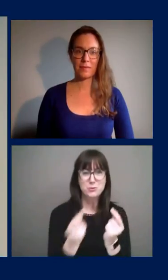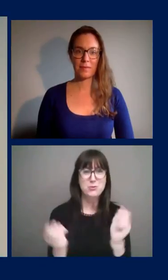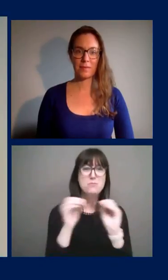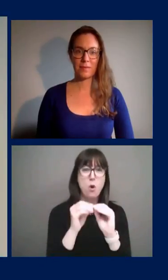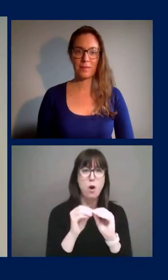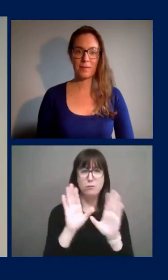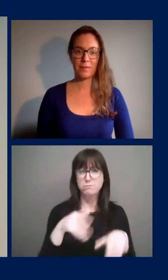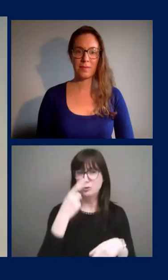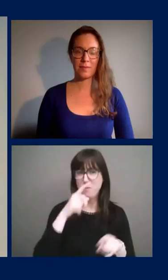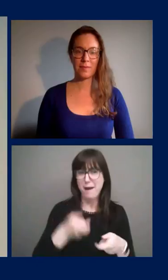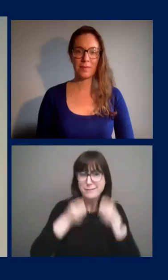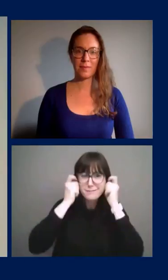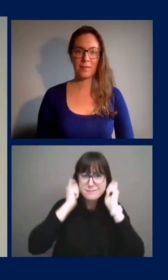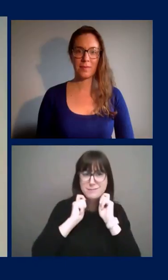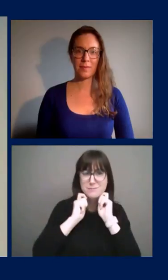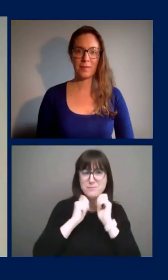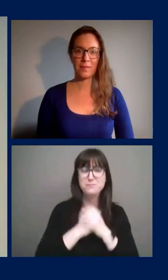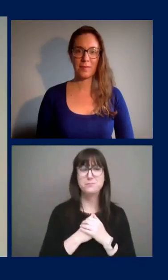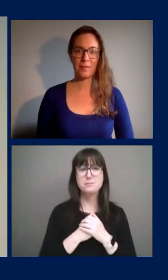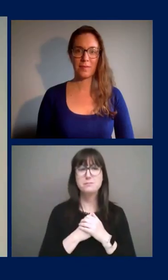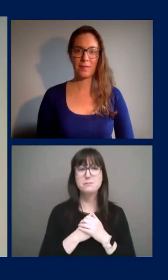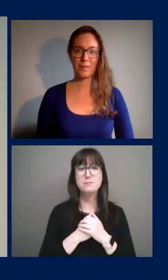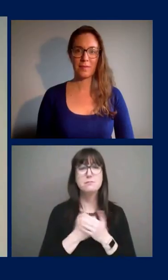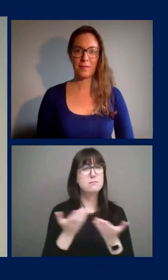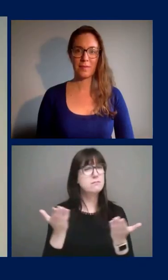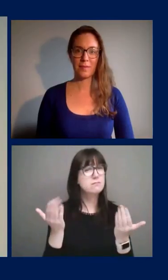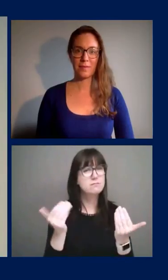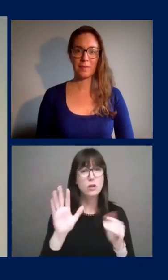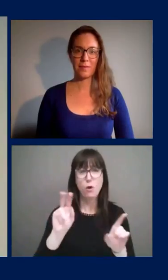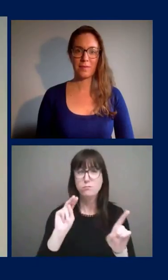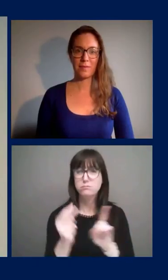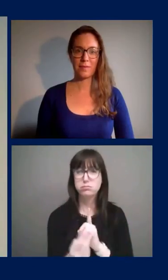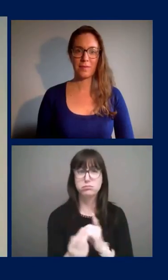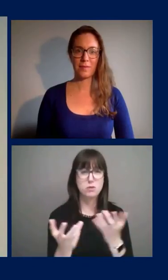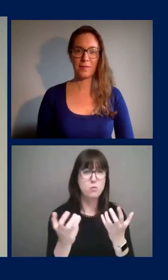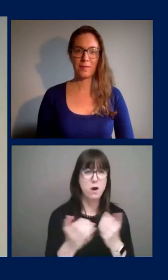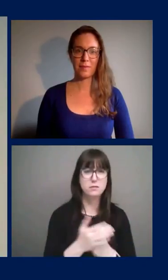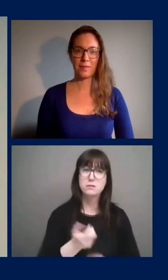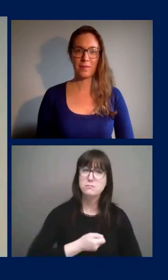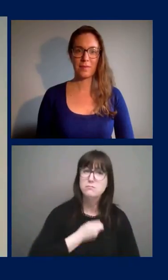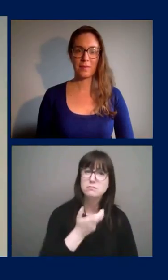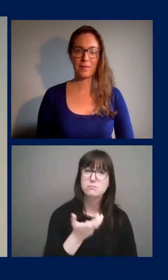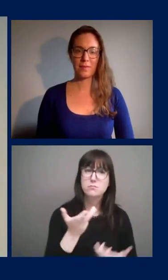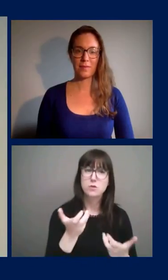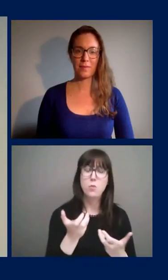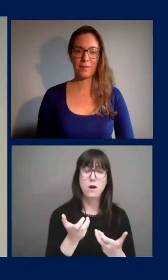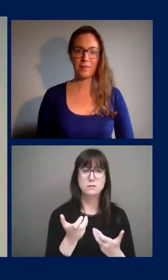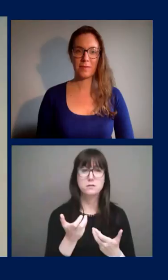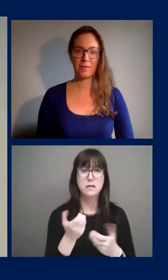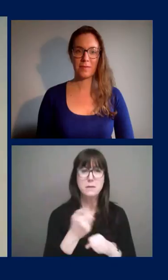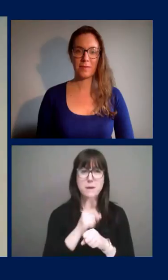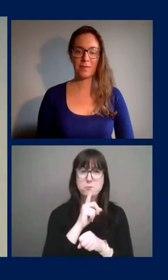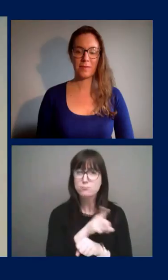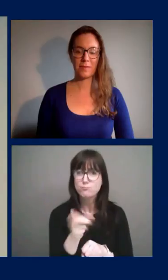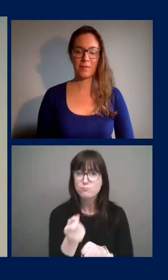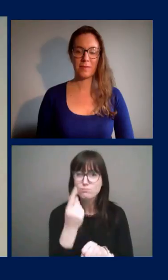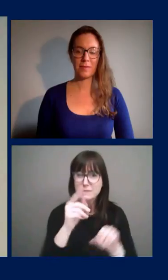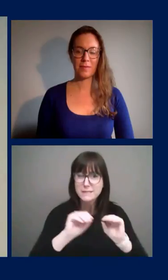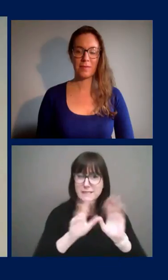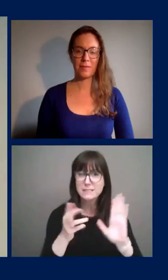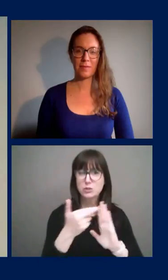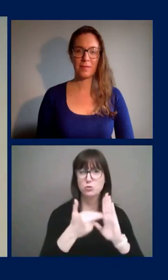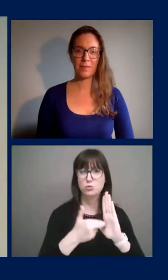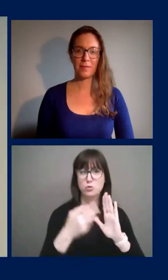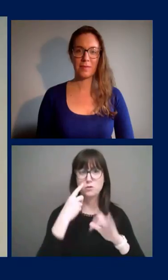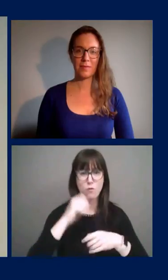I would like to remind residents that we want to hear your thoughts, perceptions and understanding of the current restrictions in place related to COVID-19. You